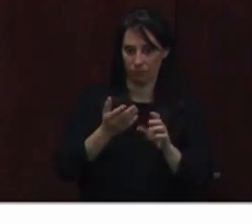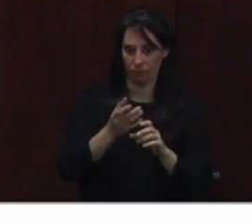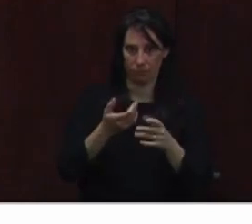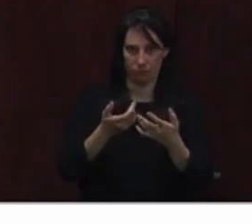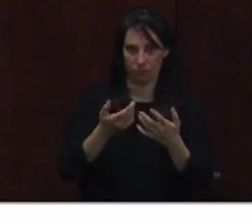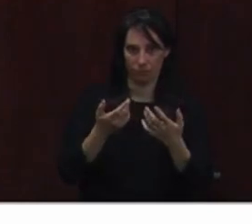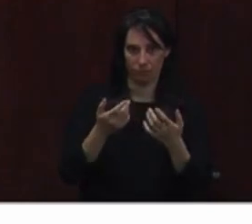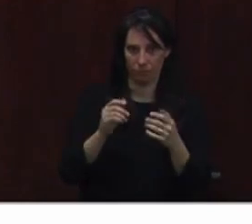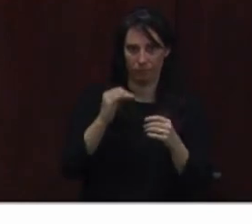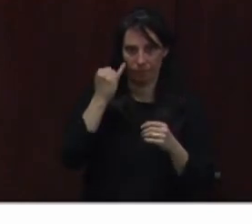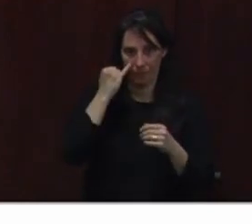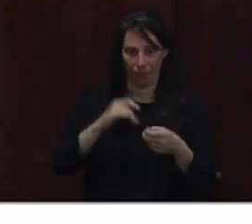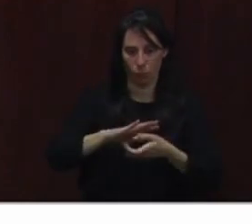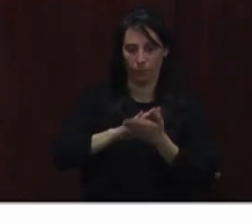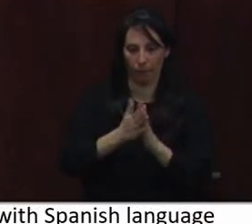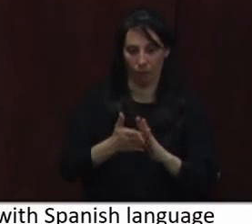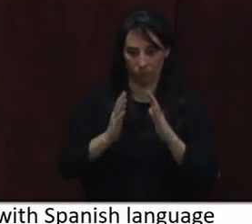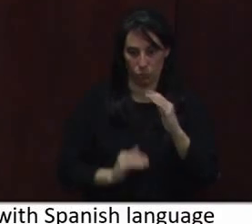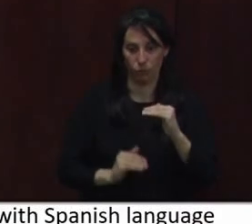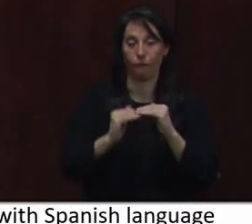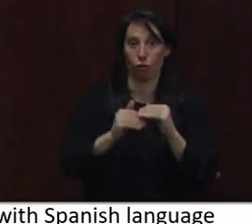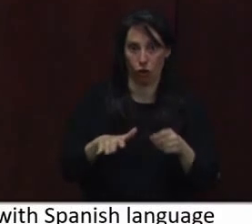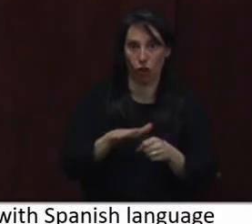With that, I'll turn it over to Zoe Mapofu.